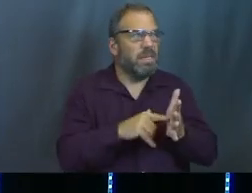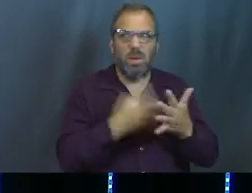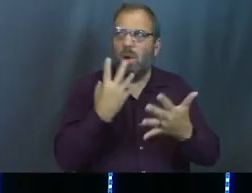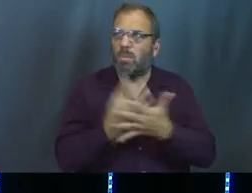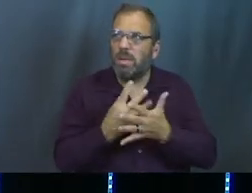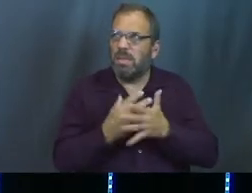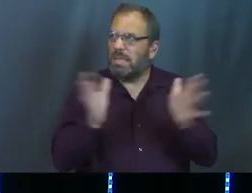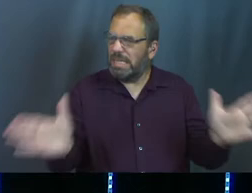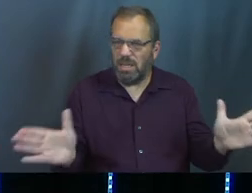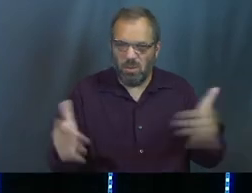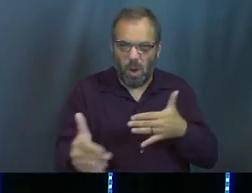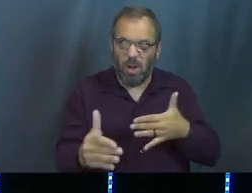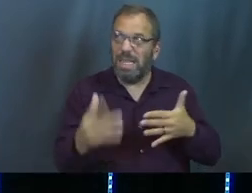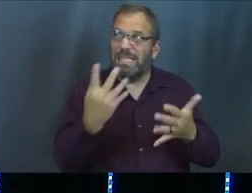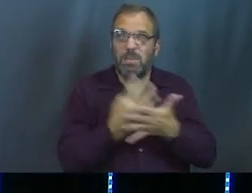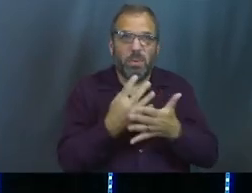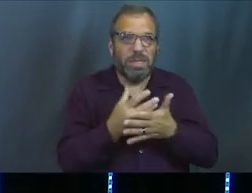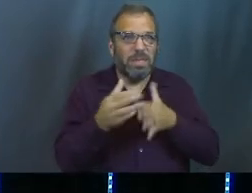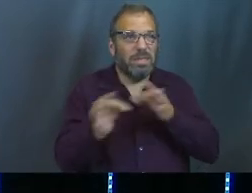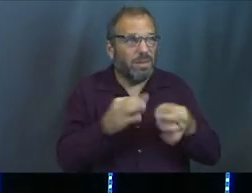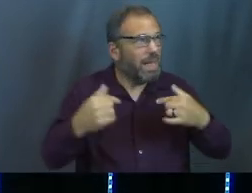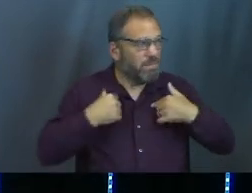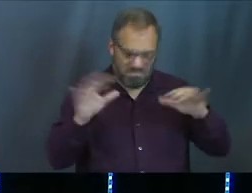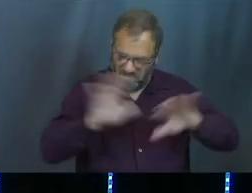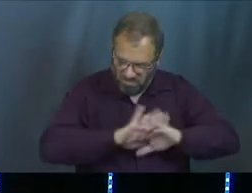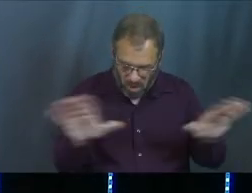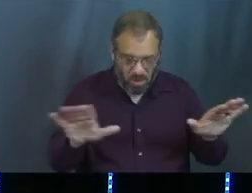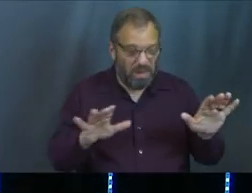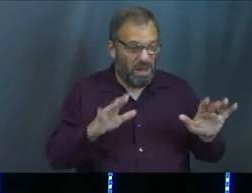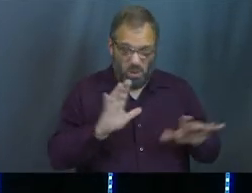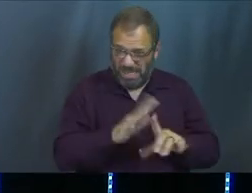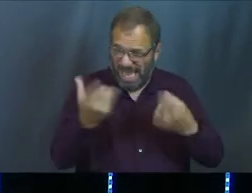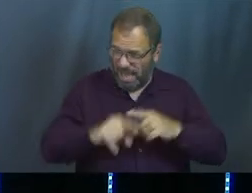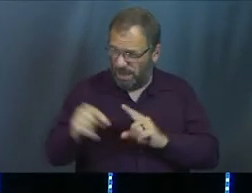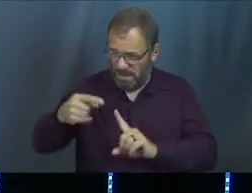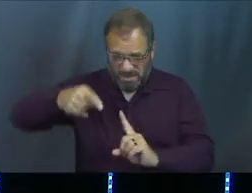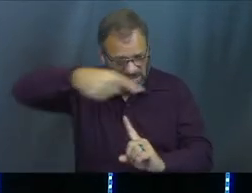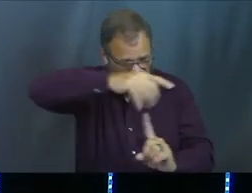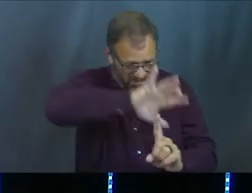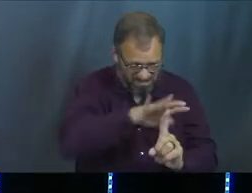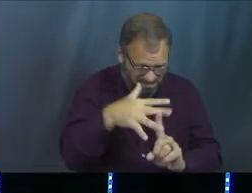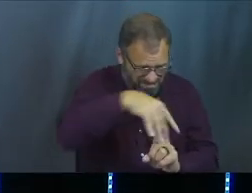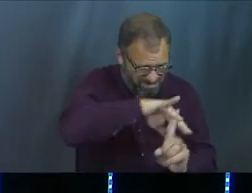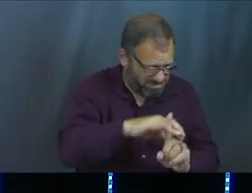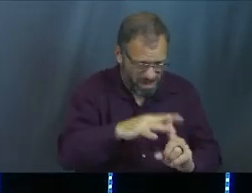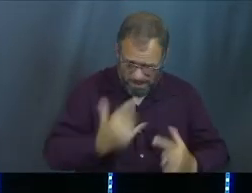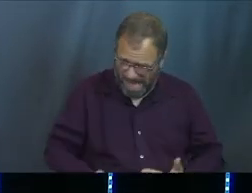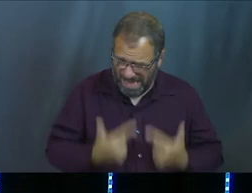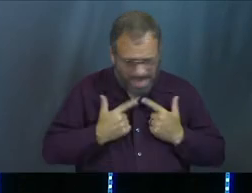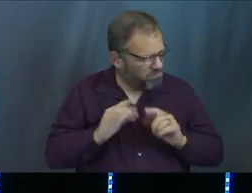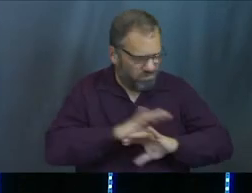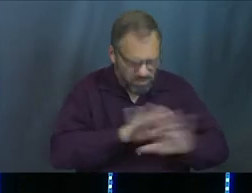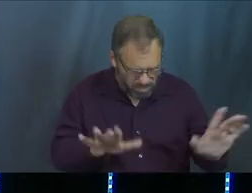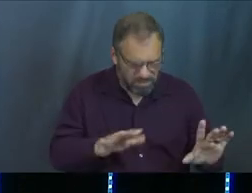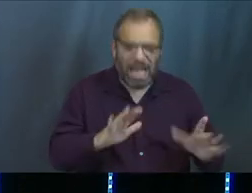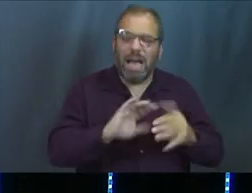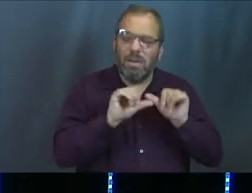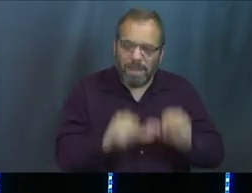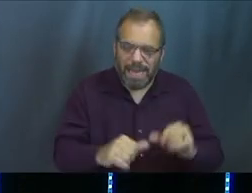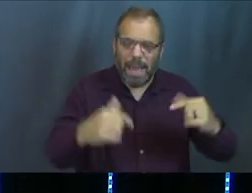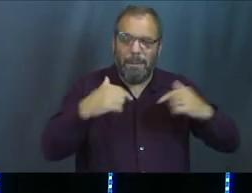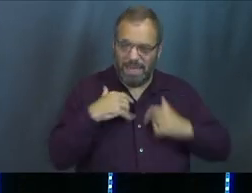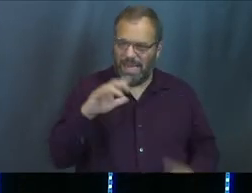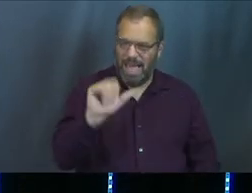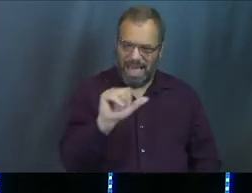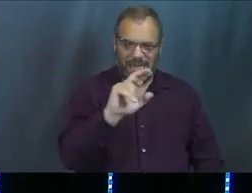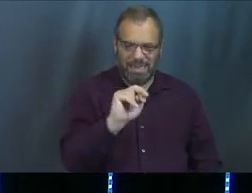will not let this place define who I am. I will not let what's going on around me determine how the rest of my life needs to look. I will